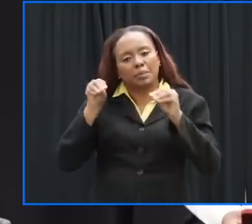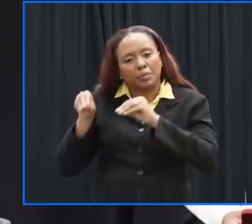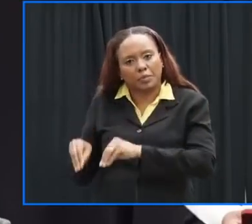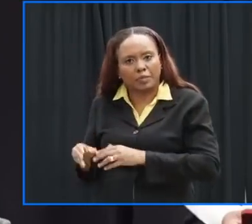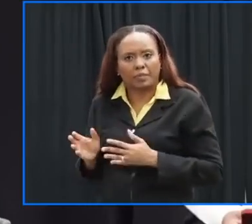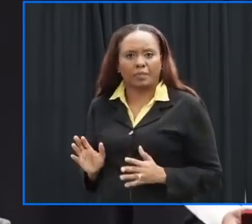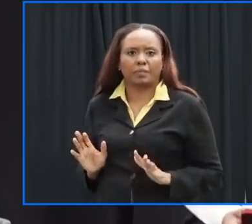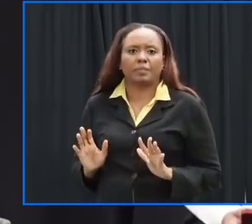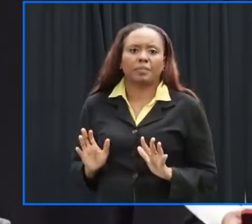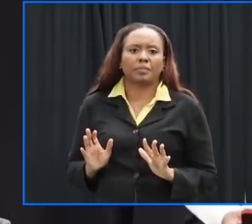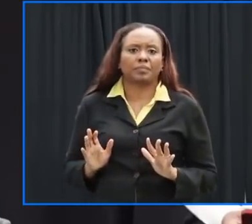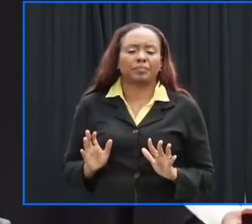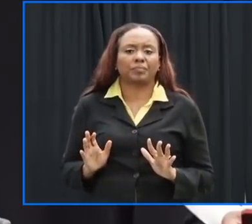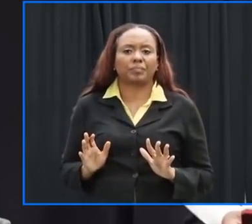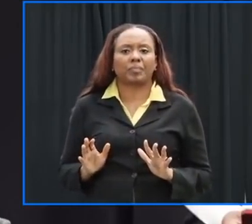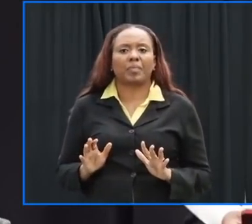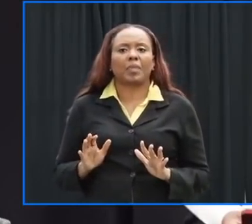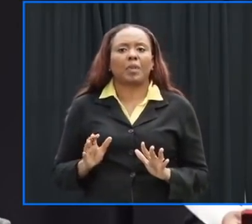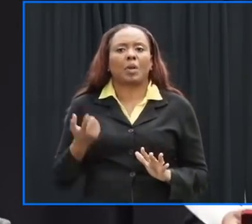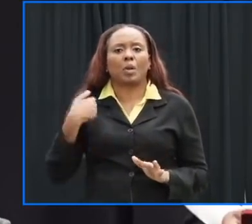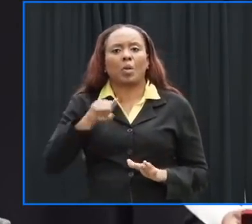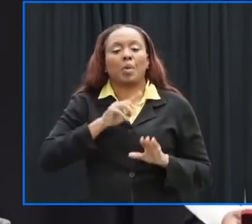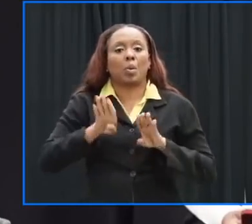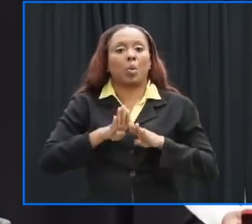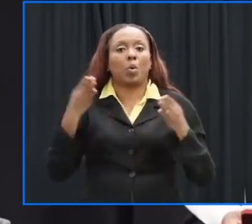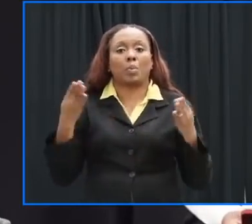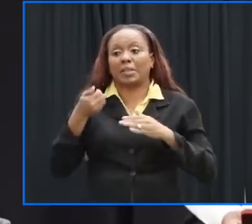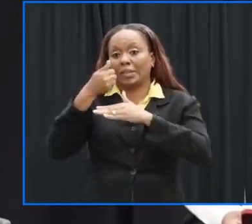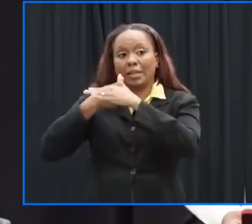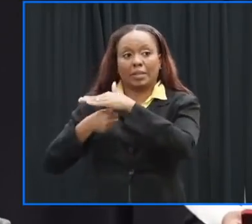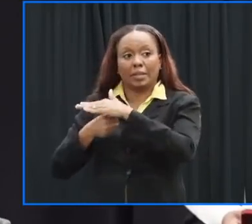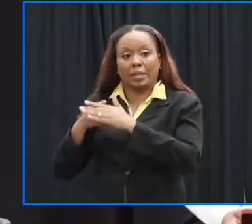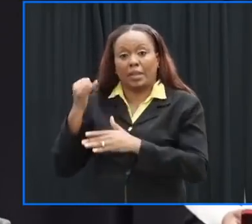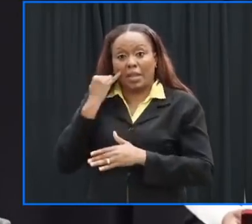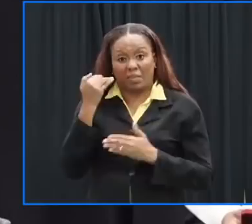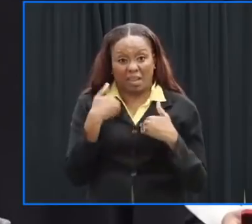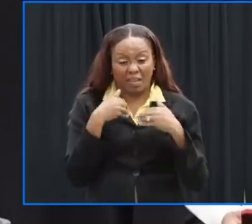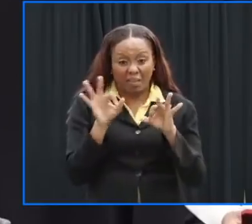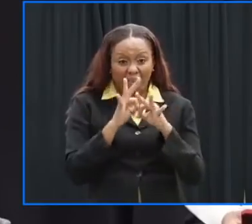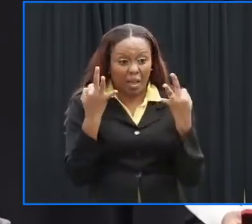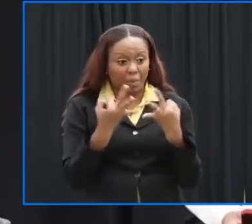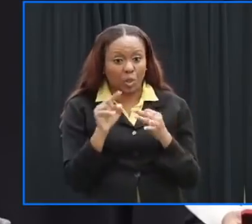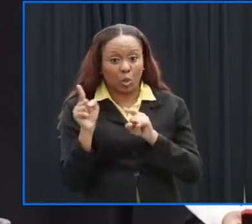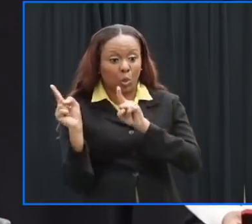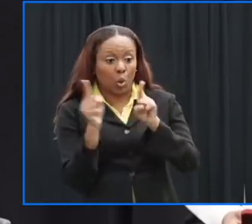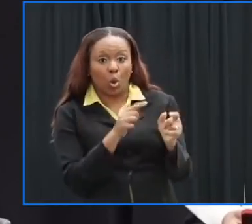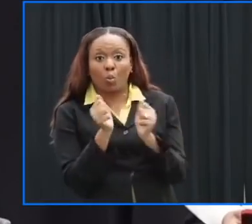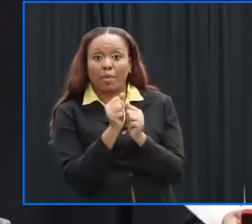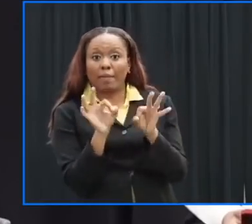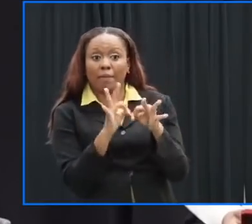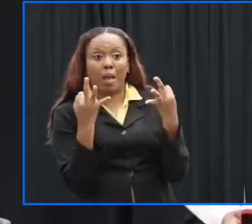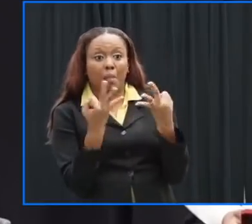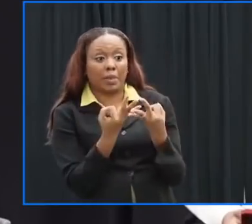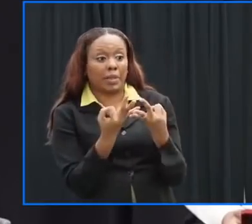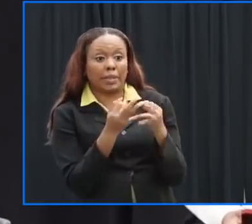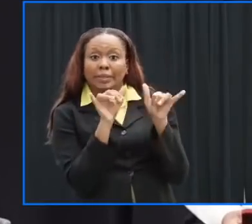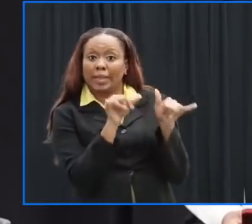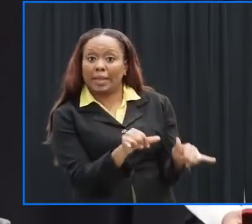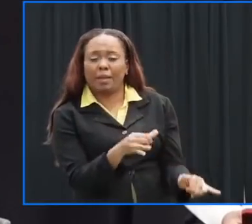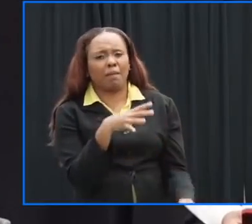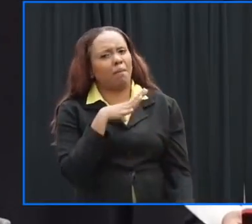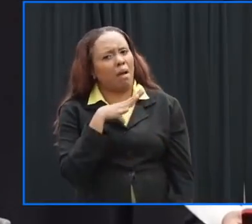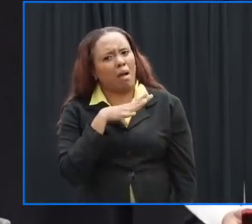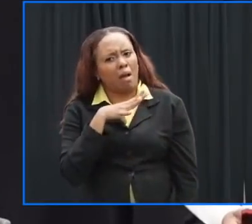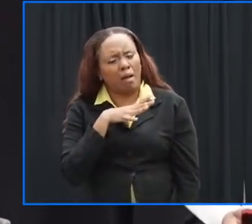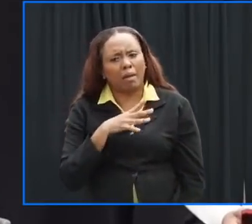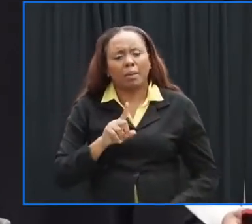to ensure that the the the the the shelters are there if you have family that you can go by by all means that's the best place to be